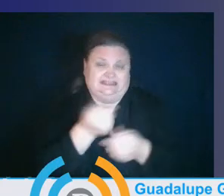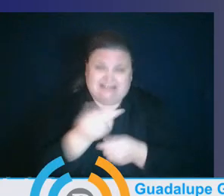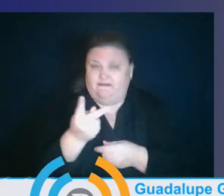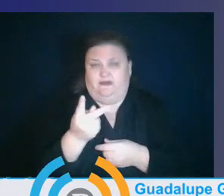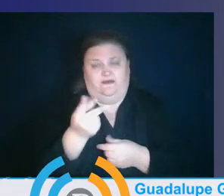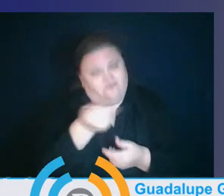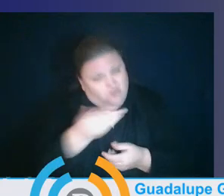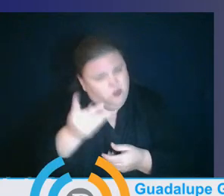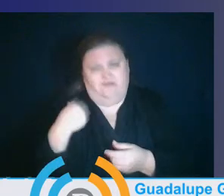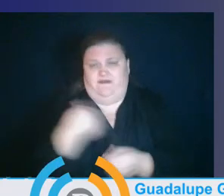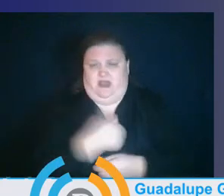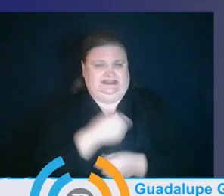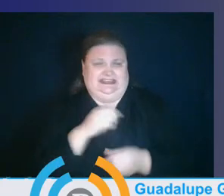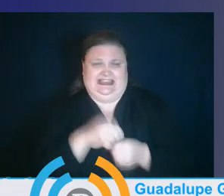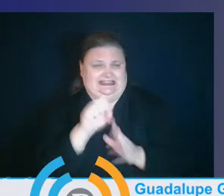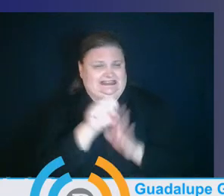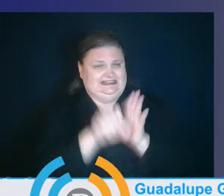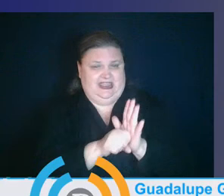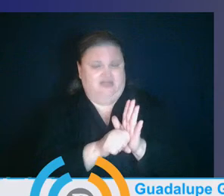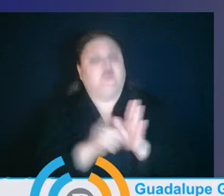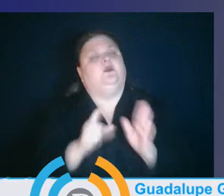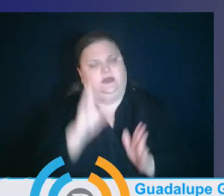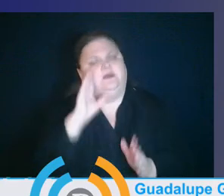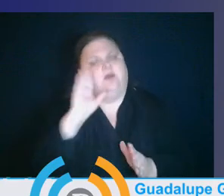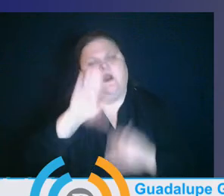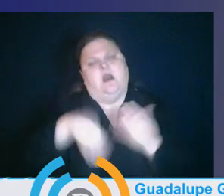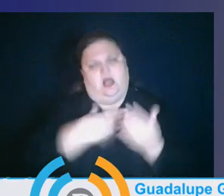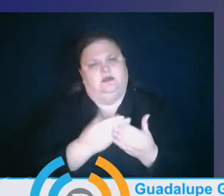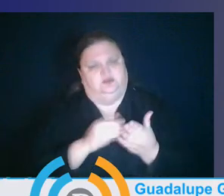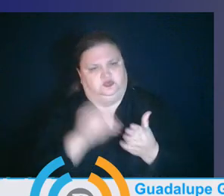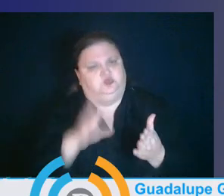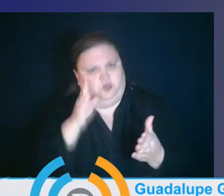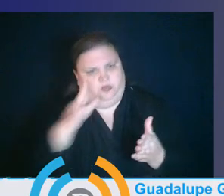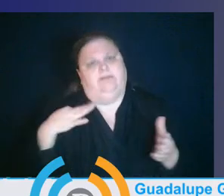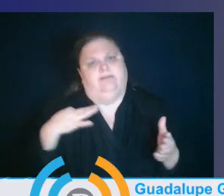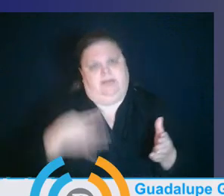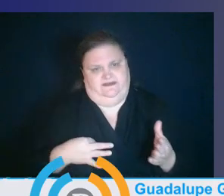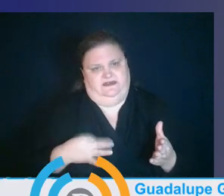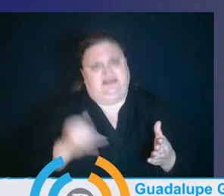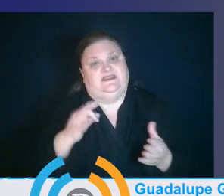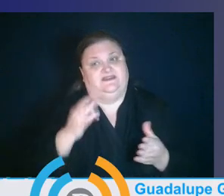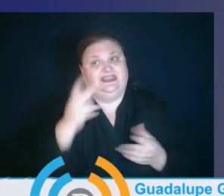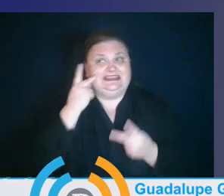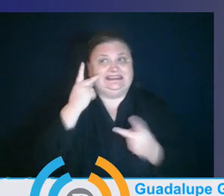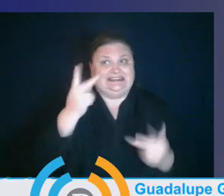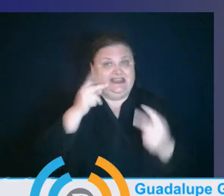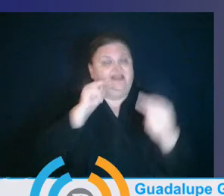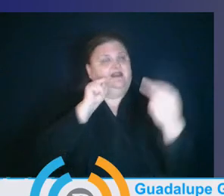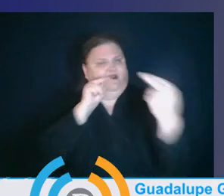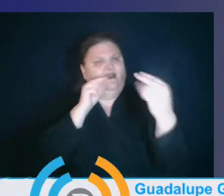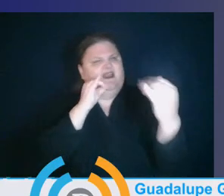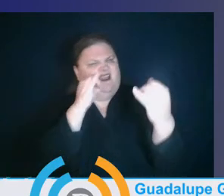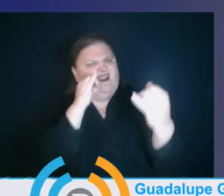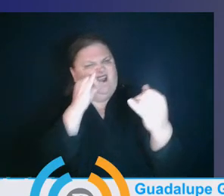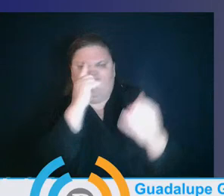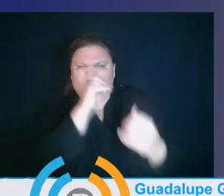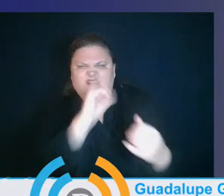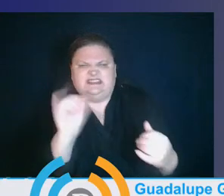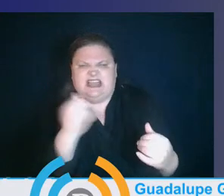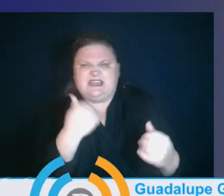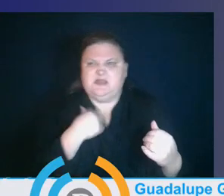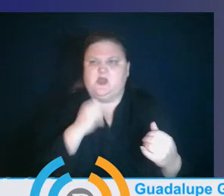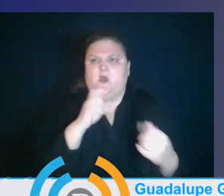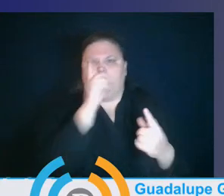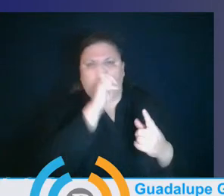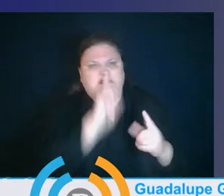we know that our students benefit, all students benefit when they see diverse educators in their midst. And so